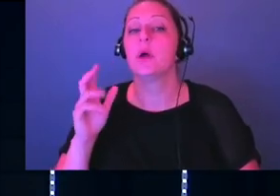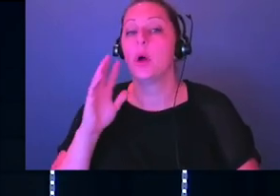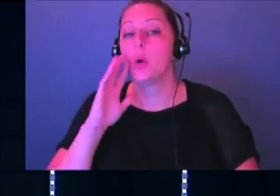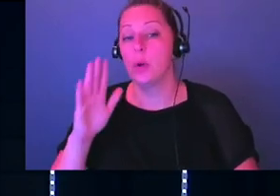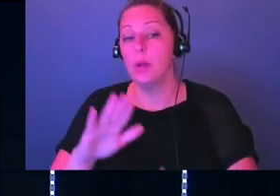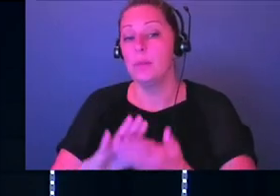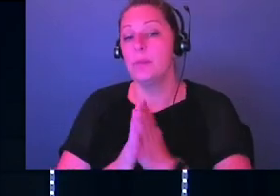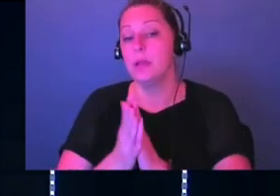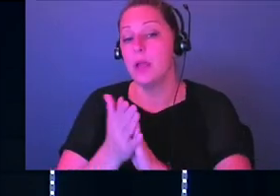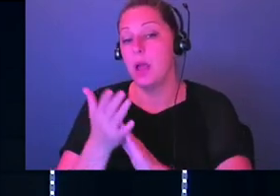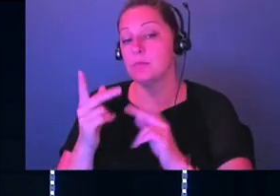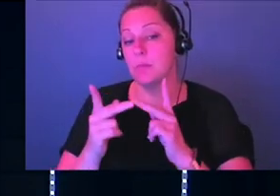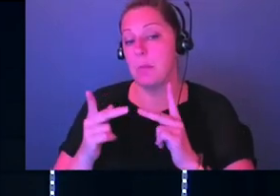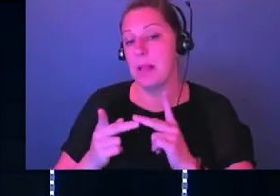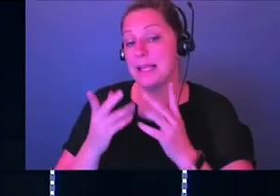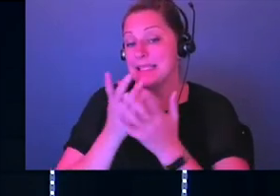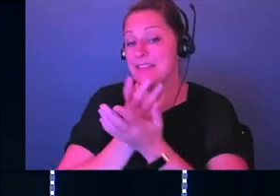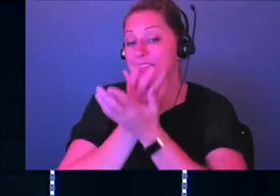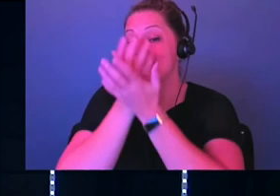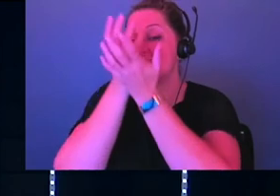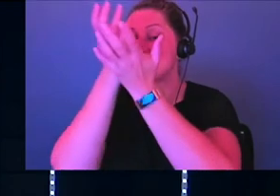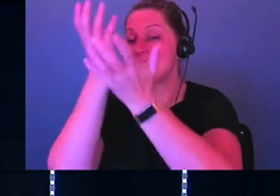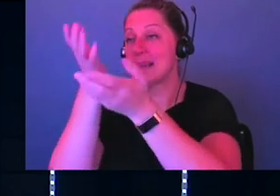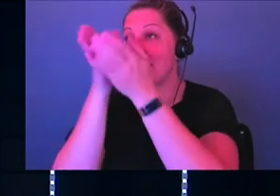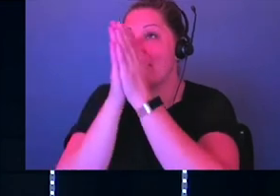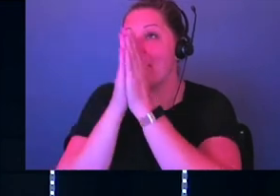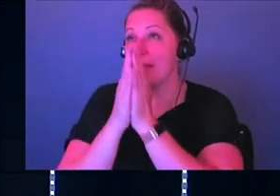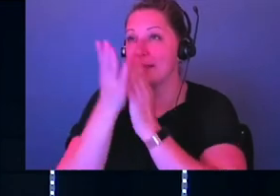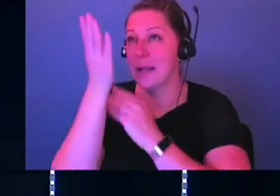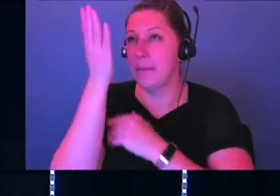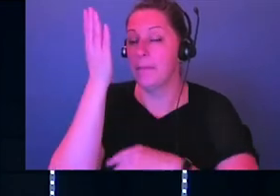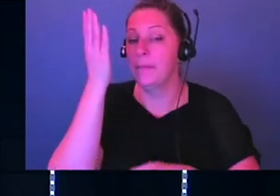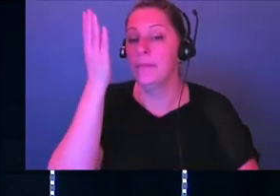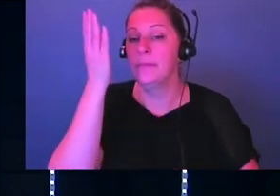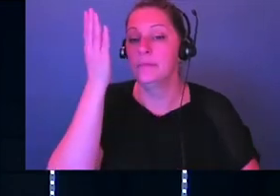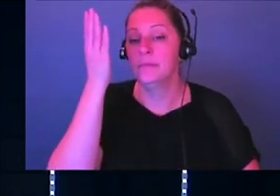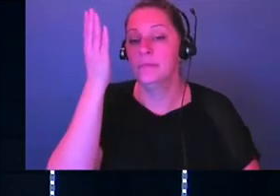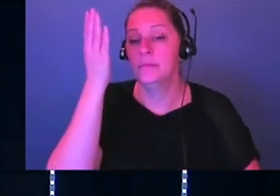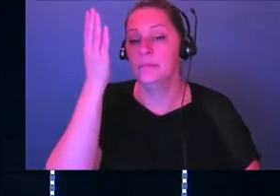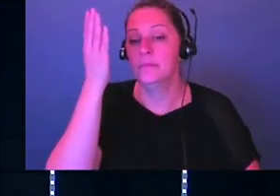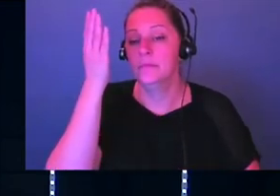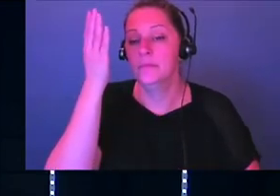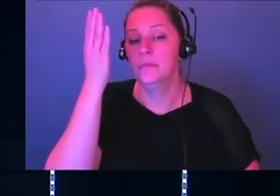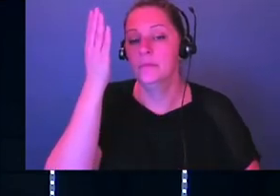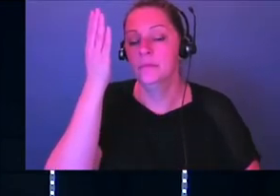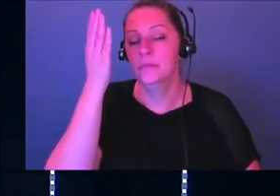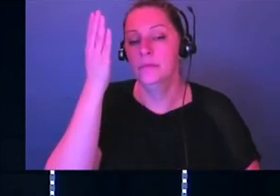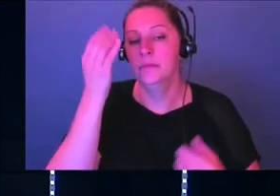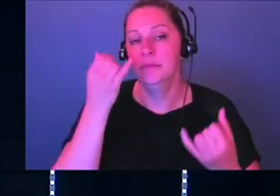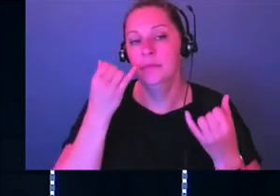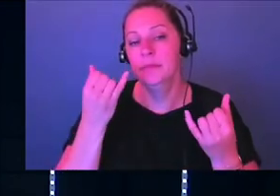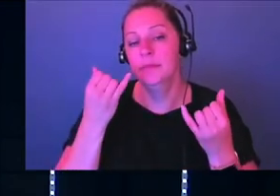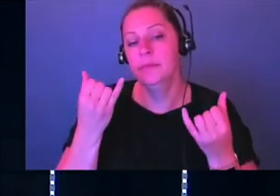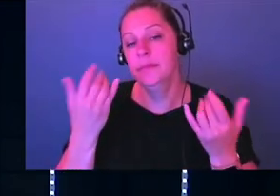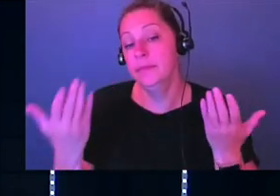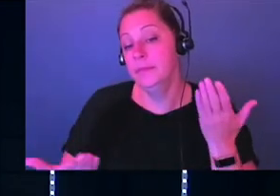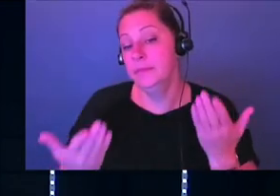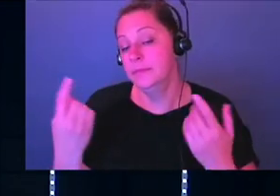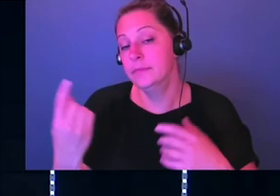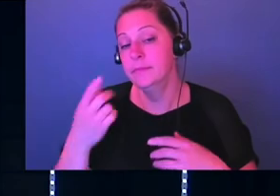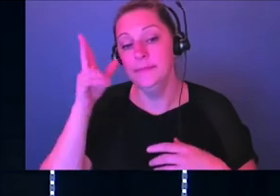place of singing out and giving God his praise in this way and in so many more. But maybe today it's just to listen.